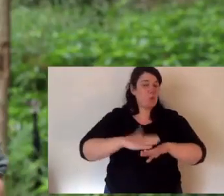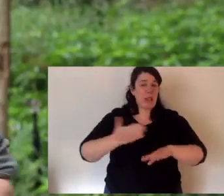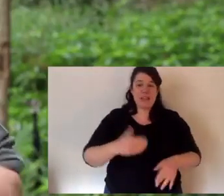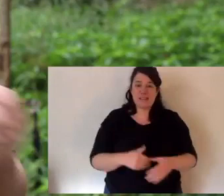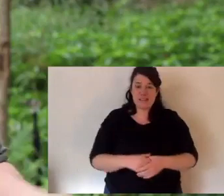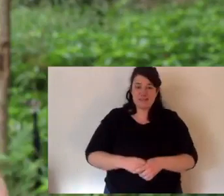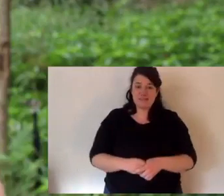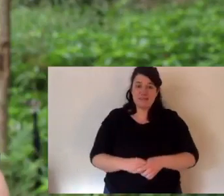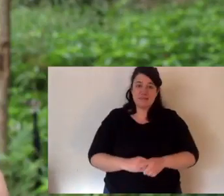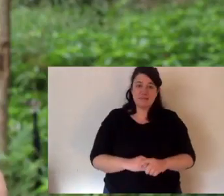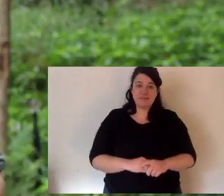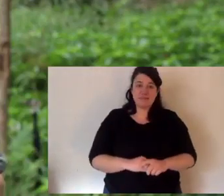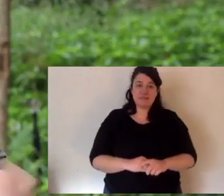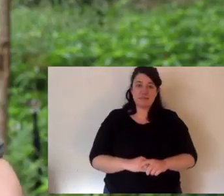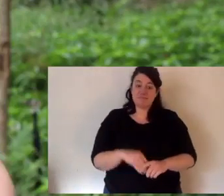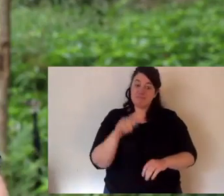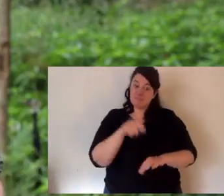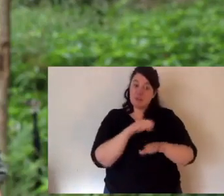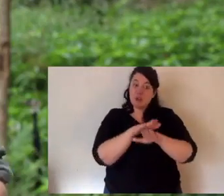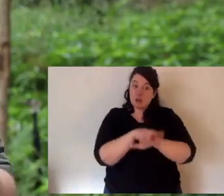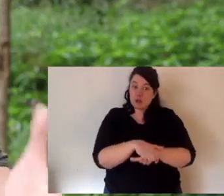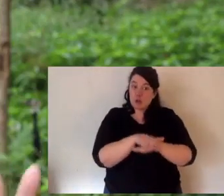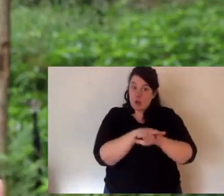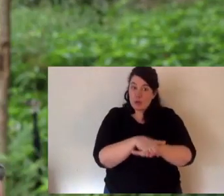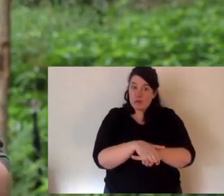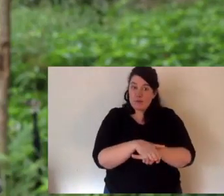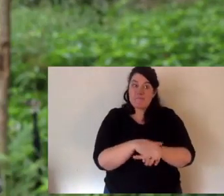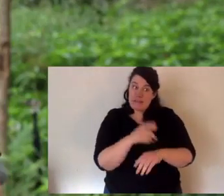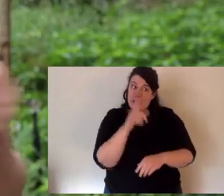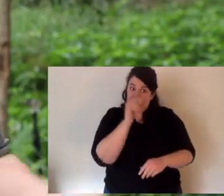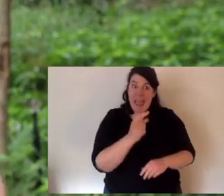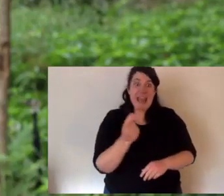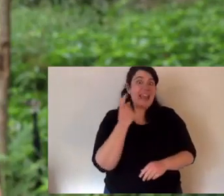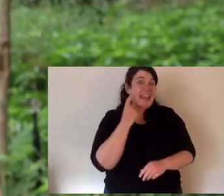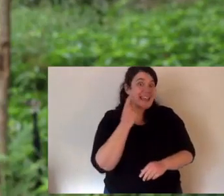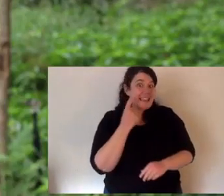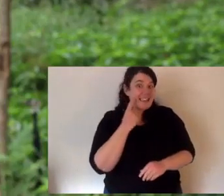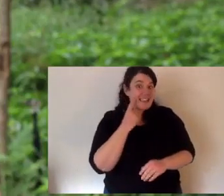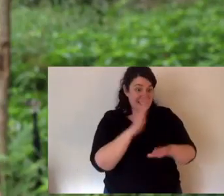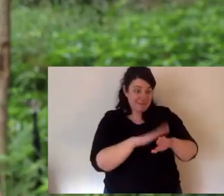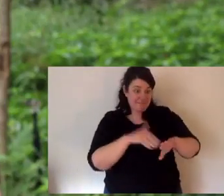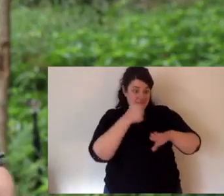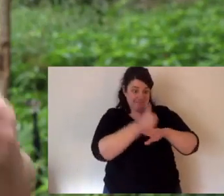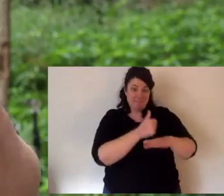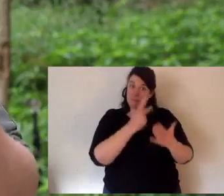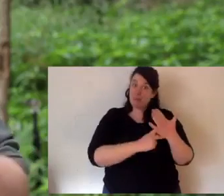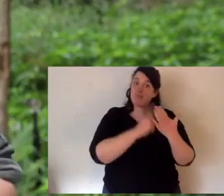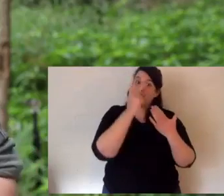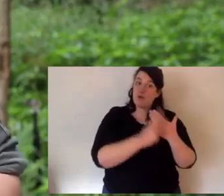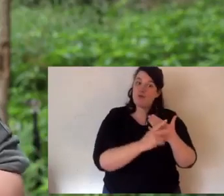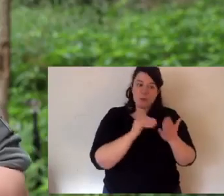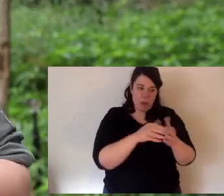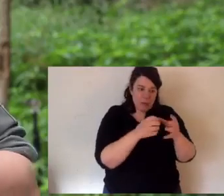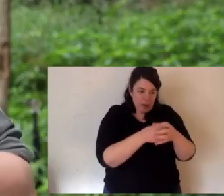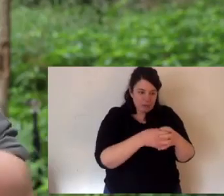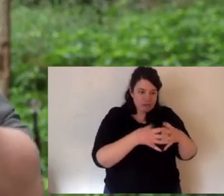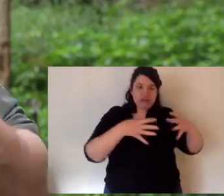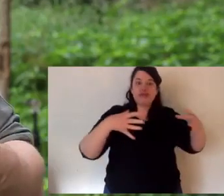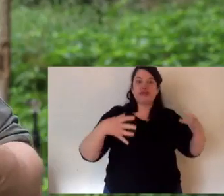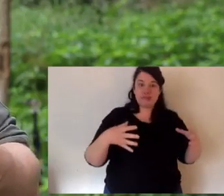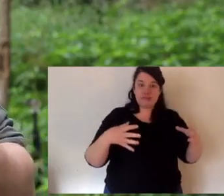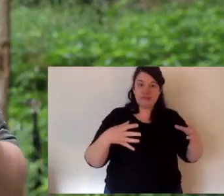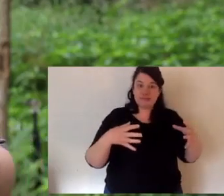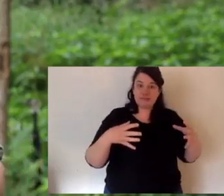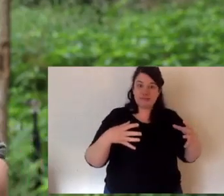time, we found hundreds hundreds that had died. We were too late. We couldn't be everywhere at once. The turtle can have